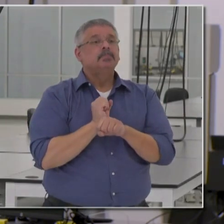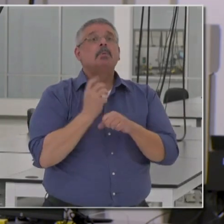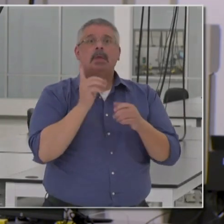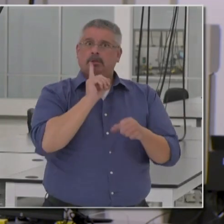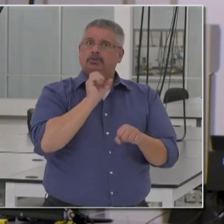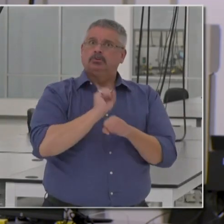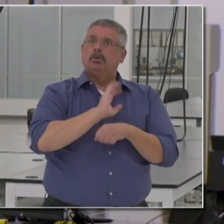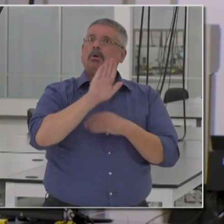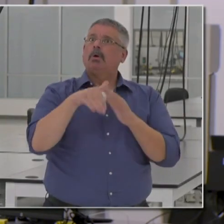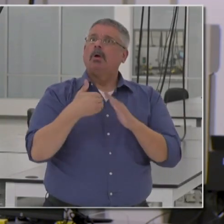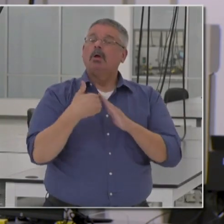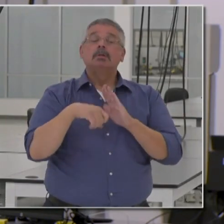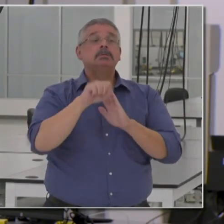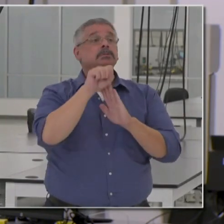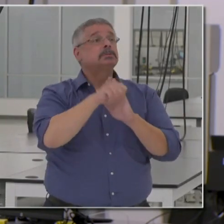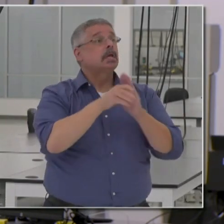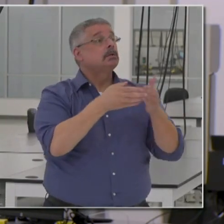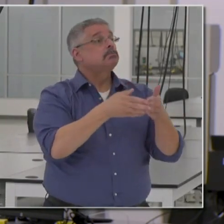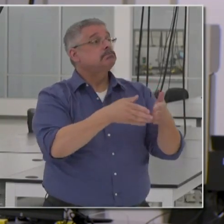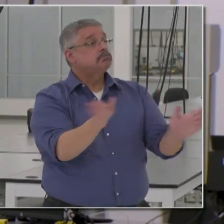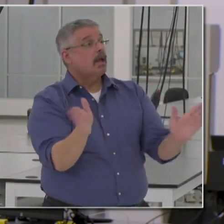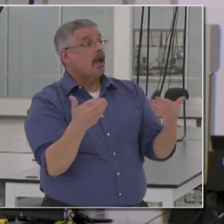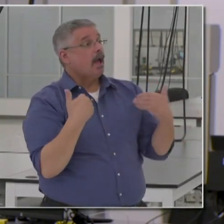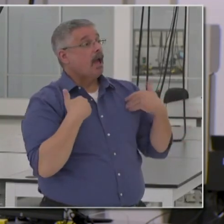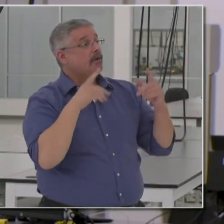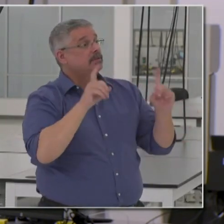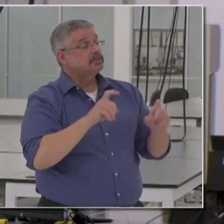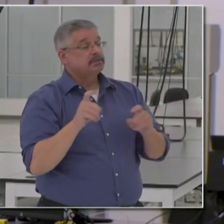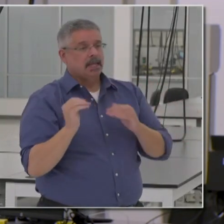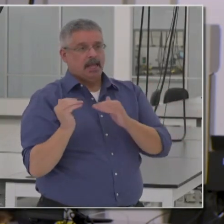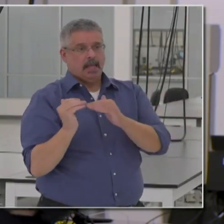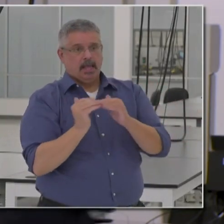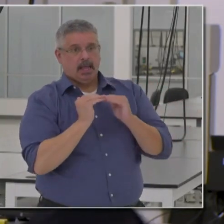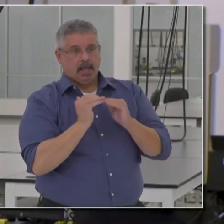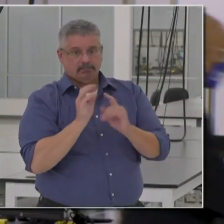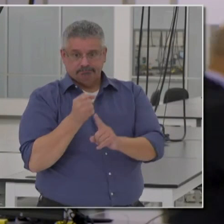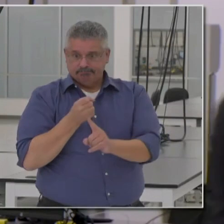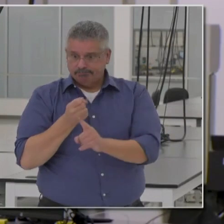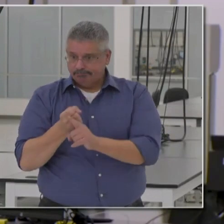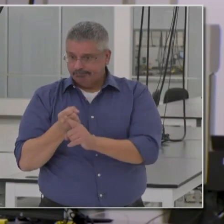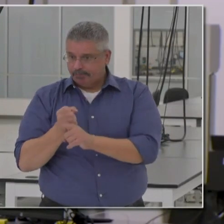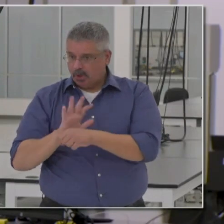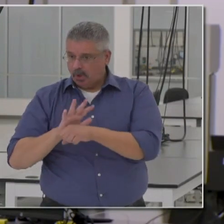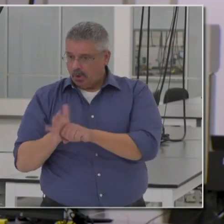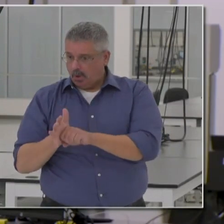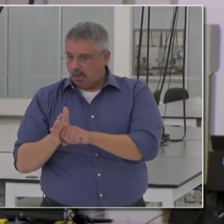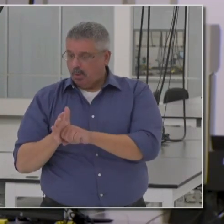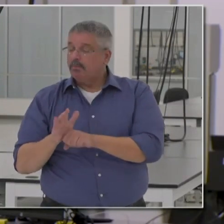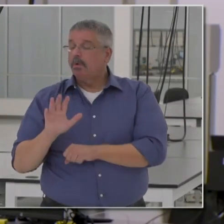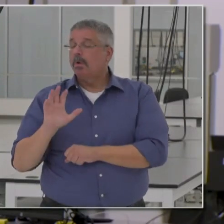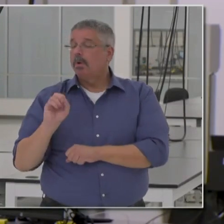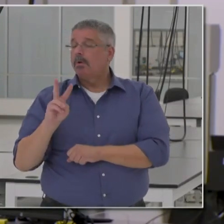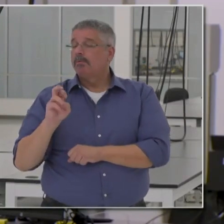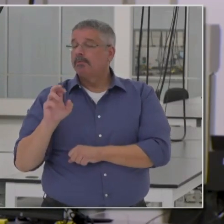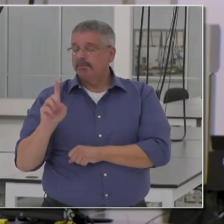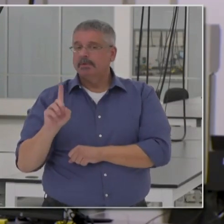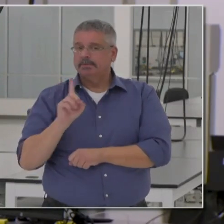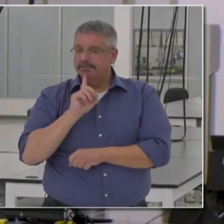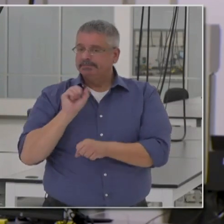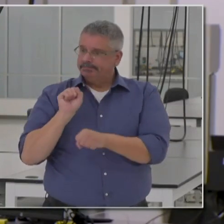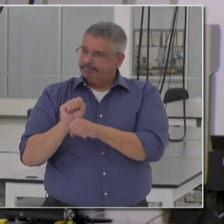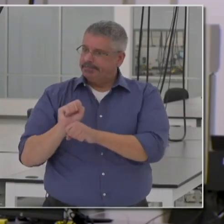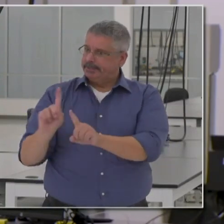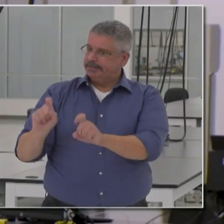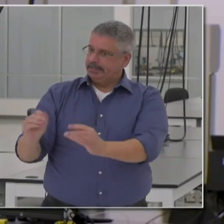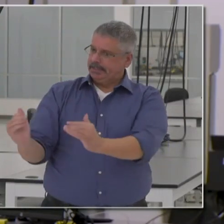the state, that that testing is equitable. So everybody that is affected for the, by the pandemic gets tested equally,